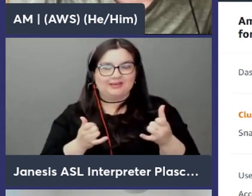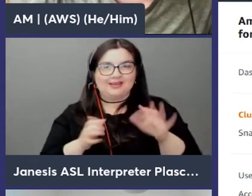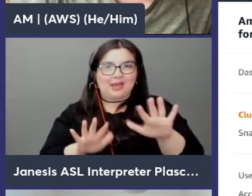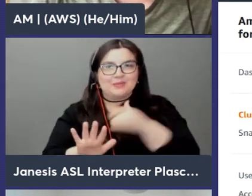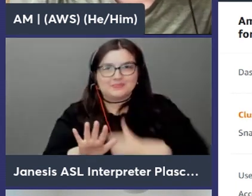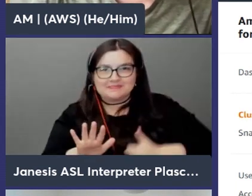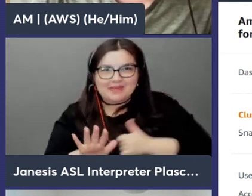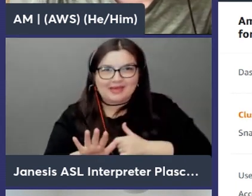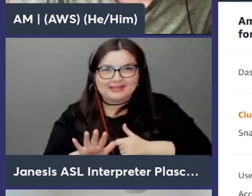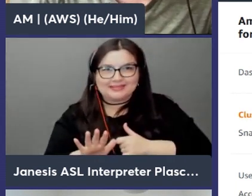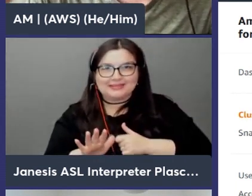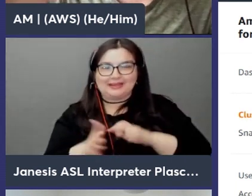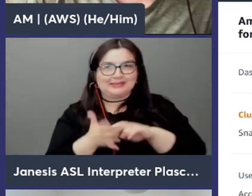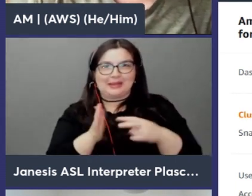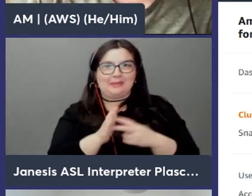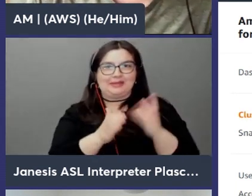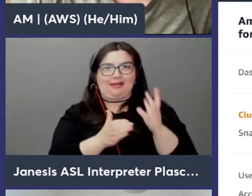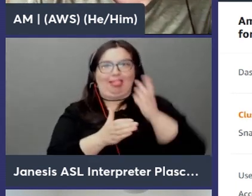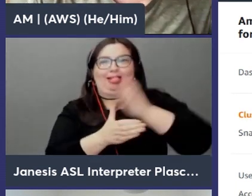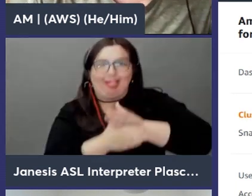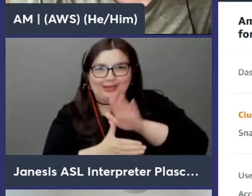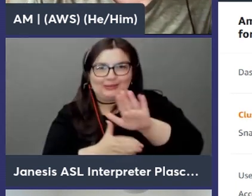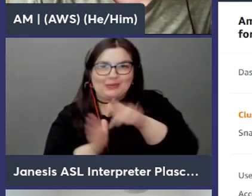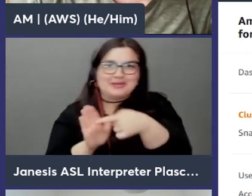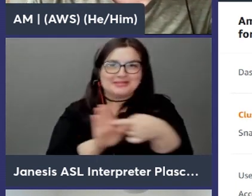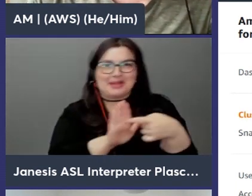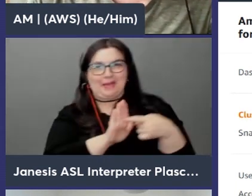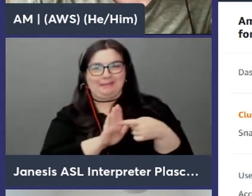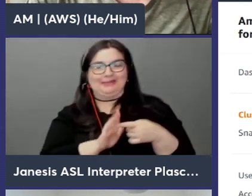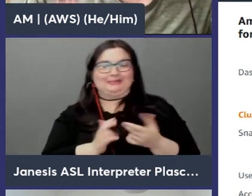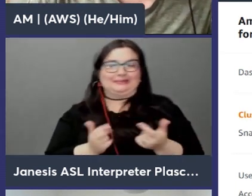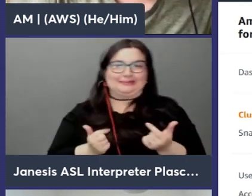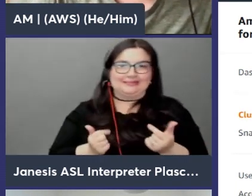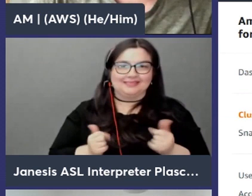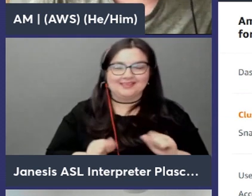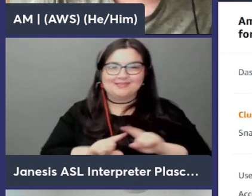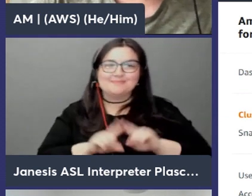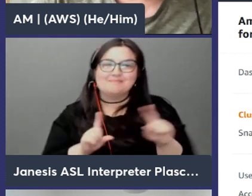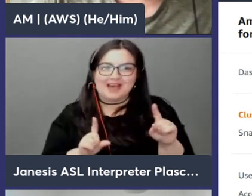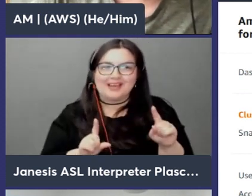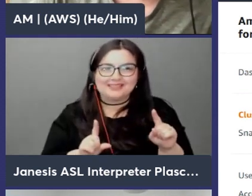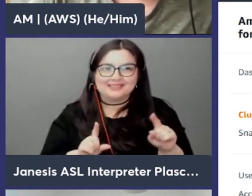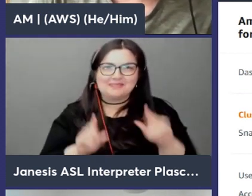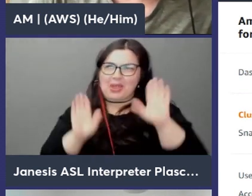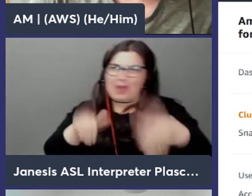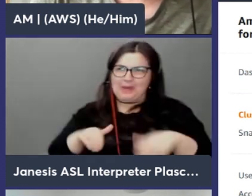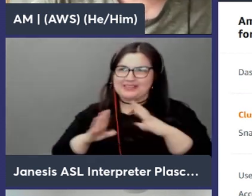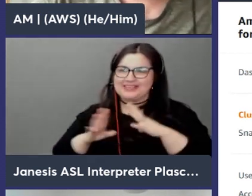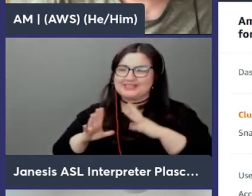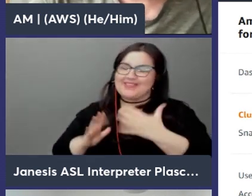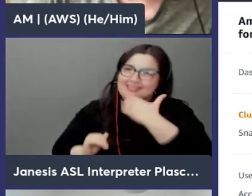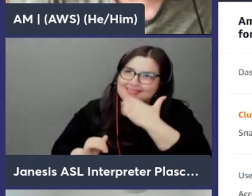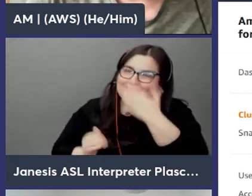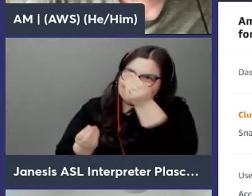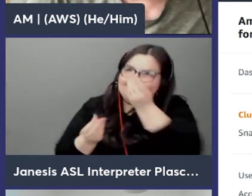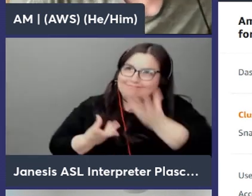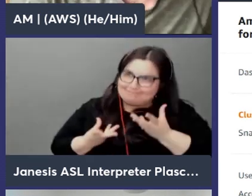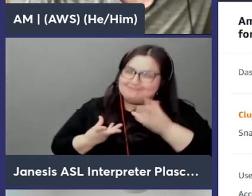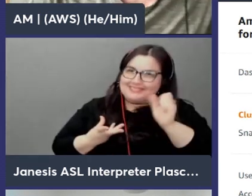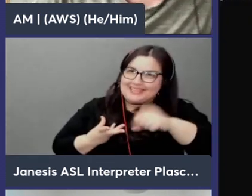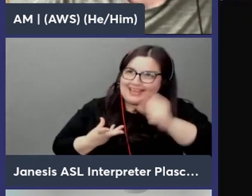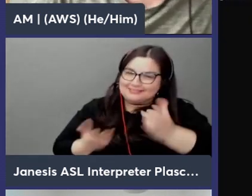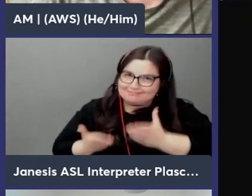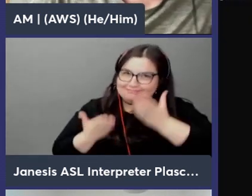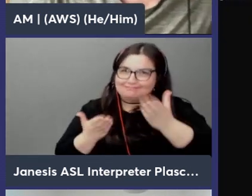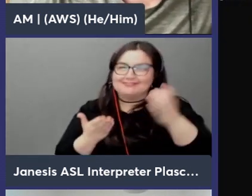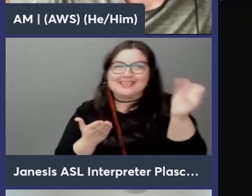uh flow of your demo there uh but no no thanks yes yes yes and